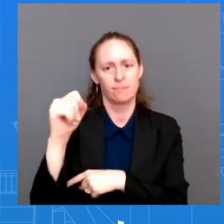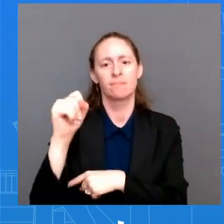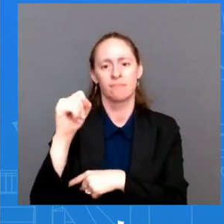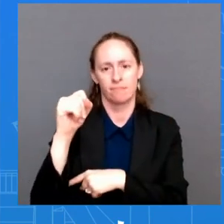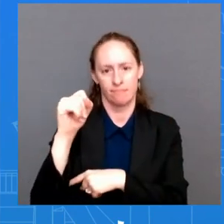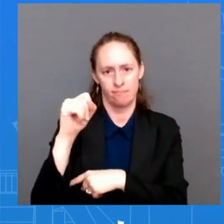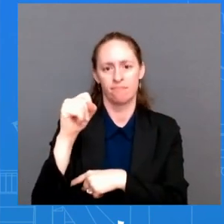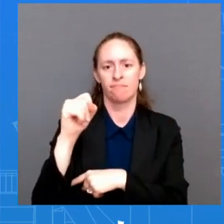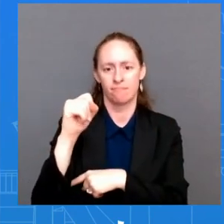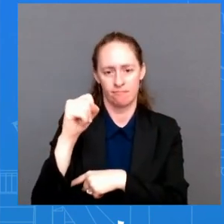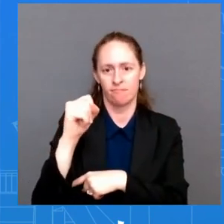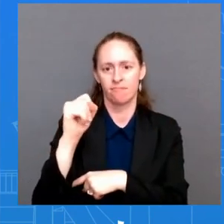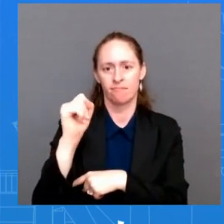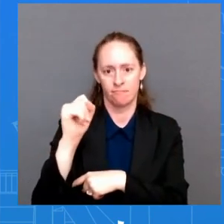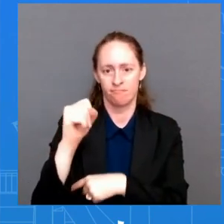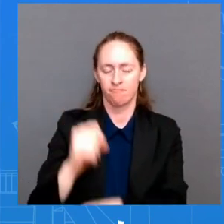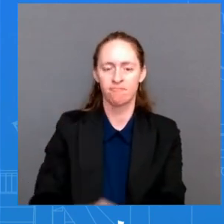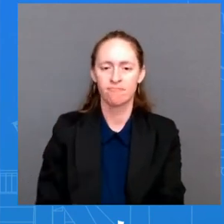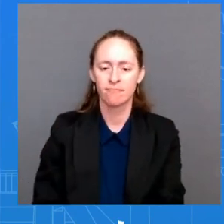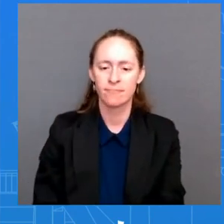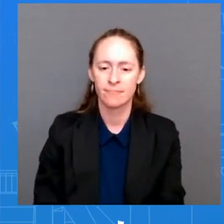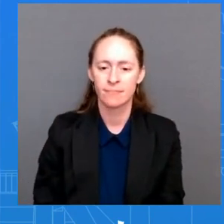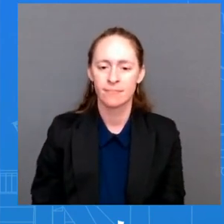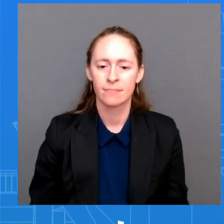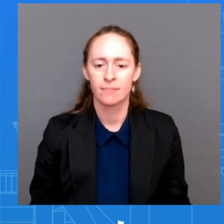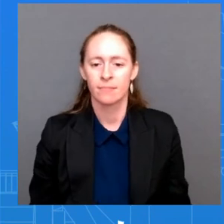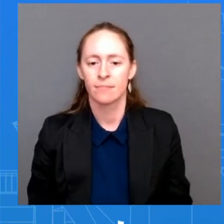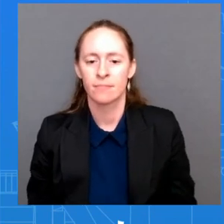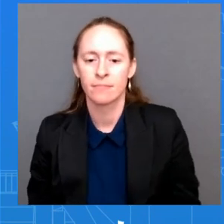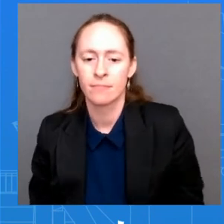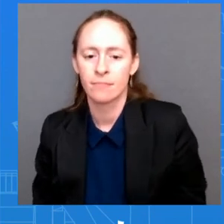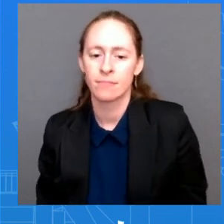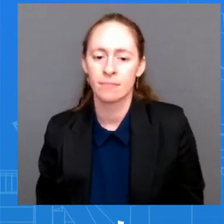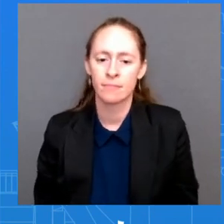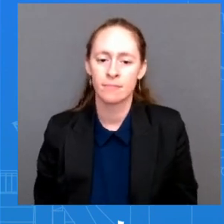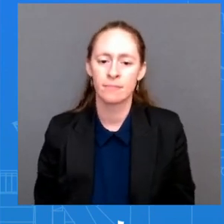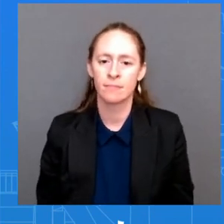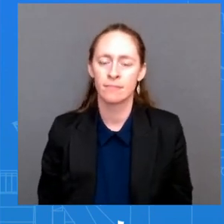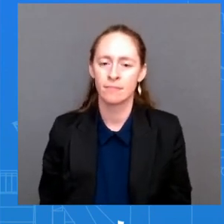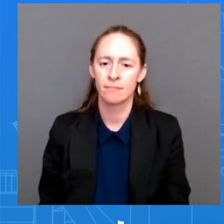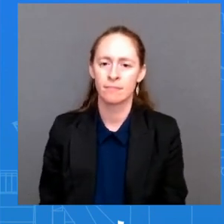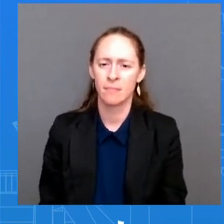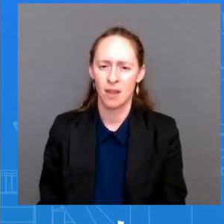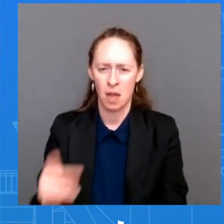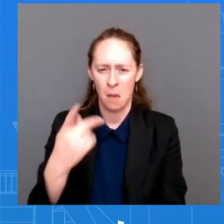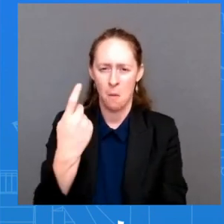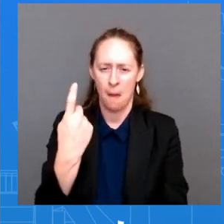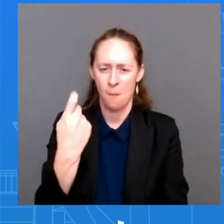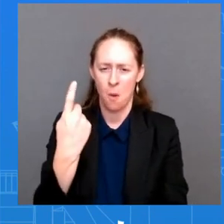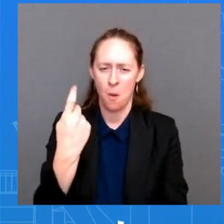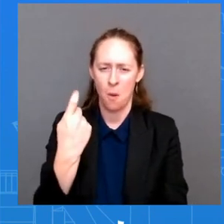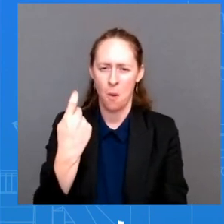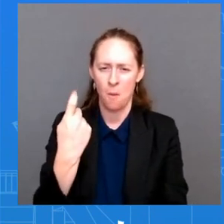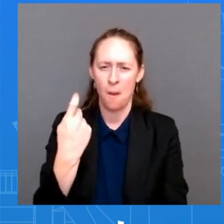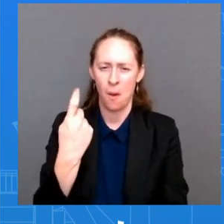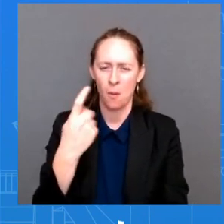okay thank you okay all i'll take one more question i'll take one more question i'll try